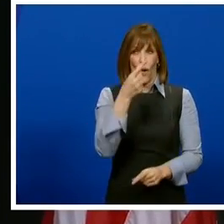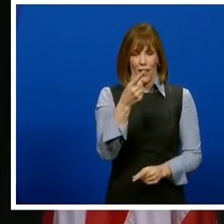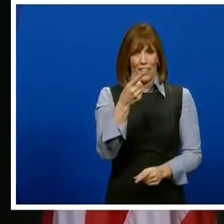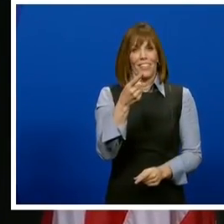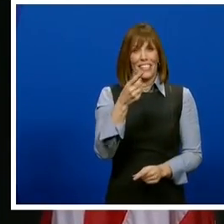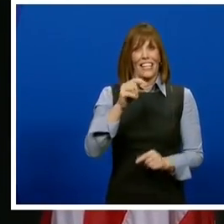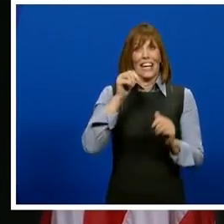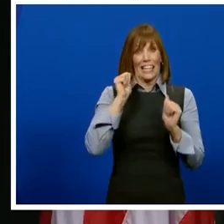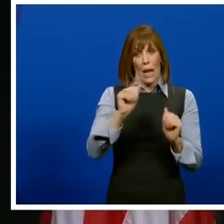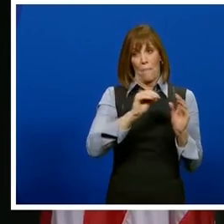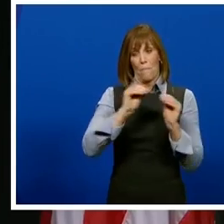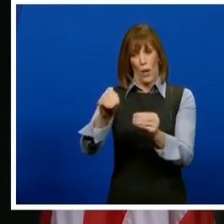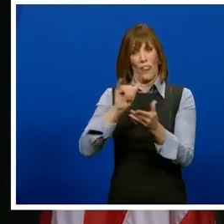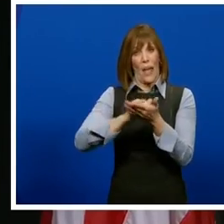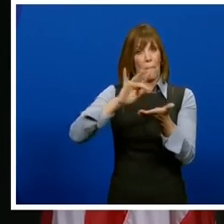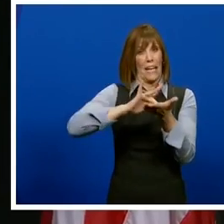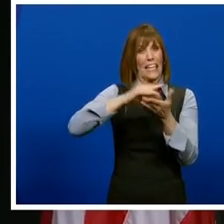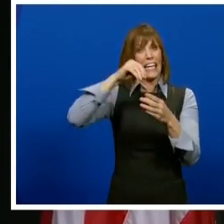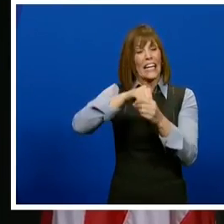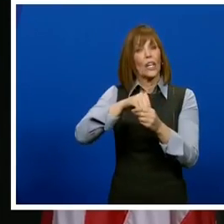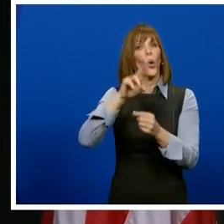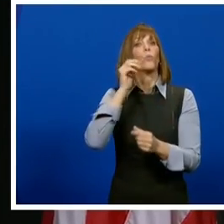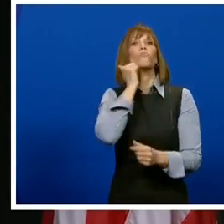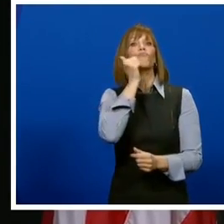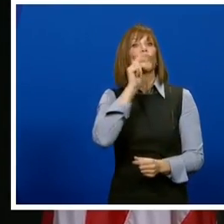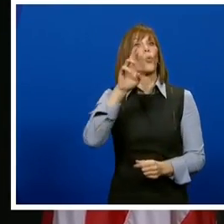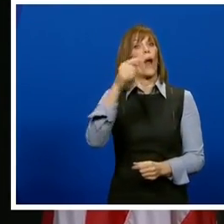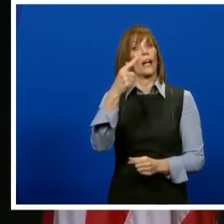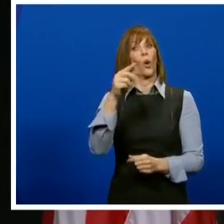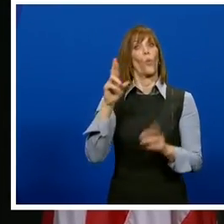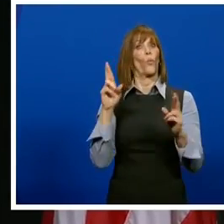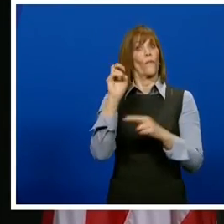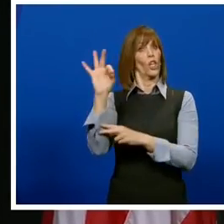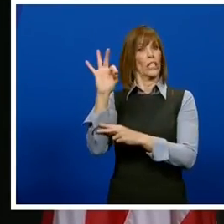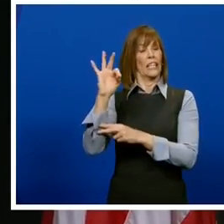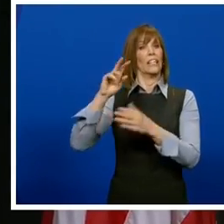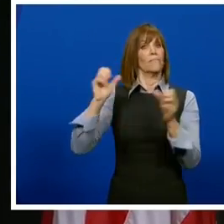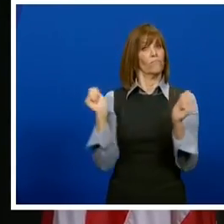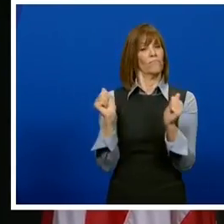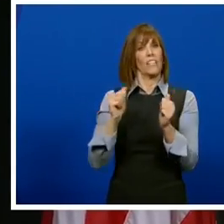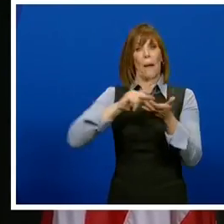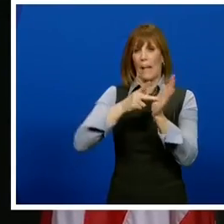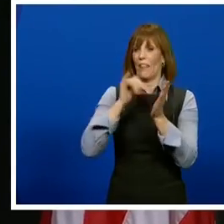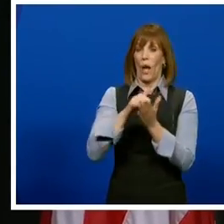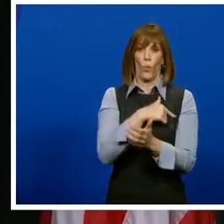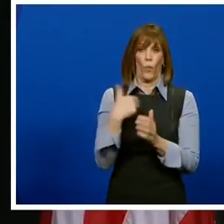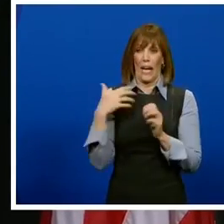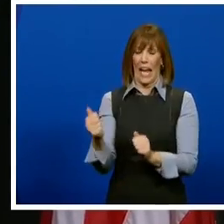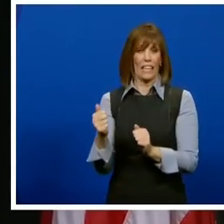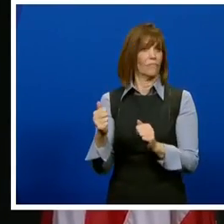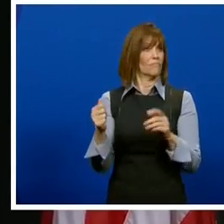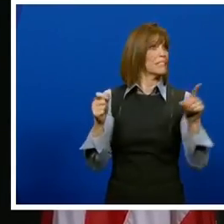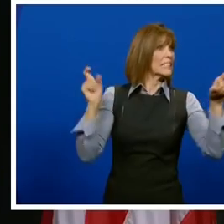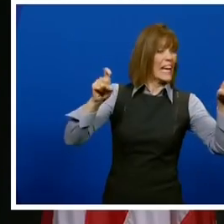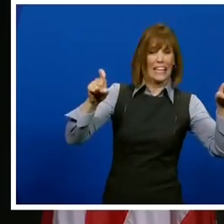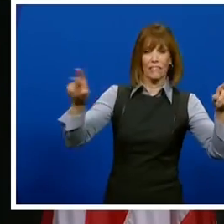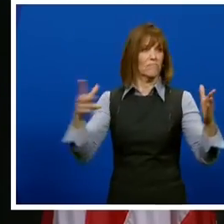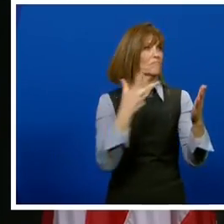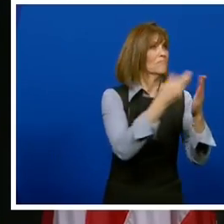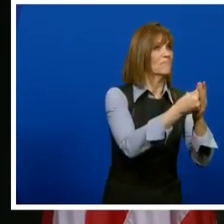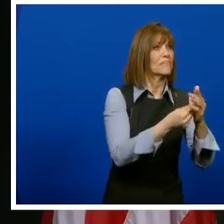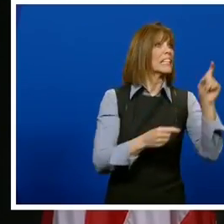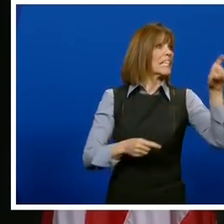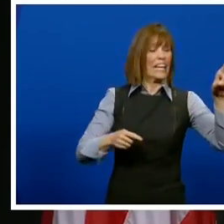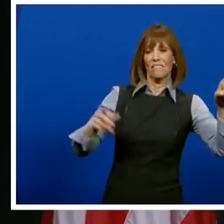to store the vaccine at normal refrigeration temperatures makes it possible to administer it on-site in a work environment, and the single